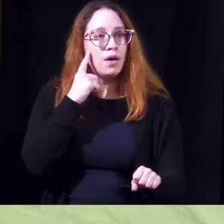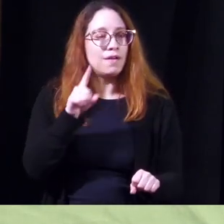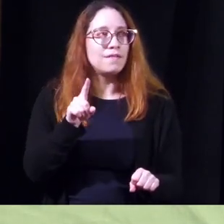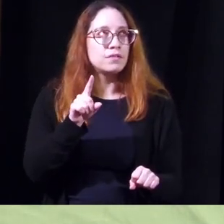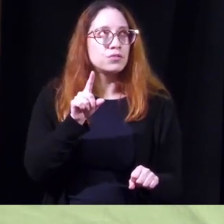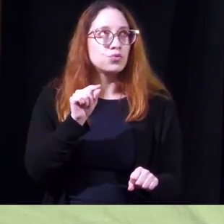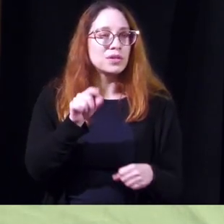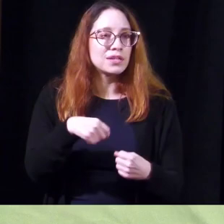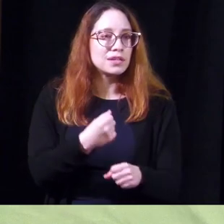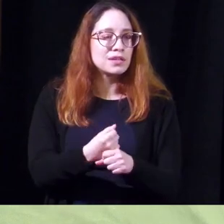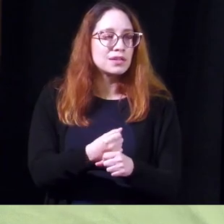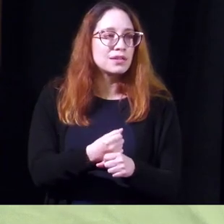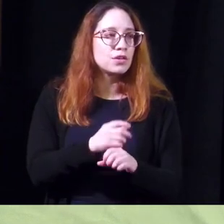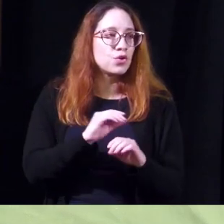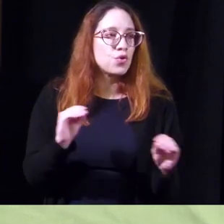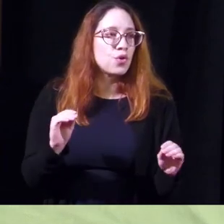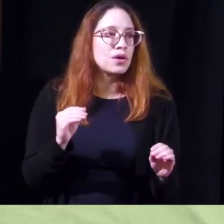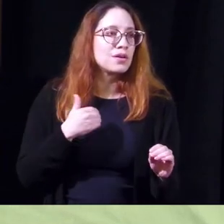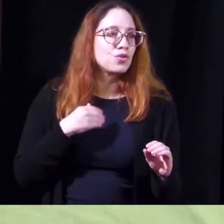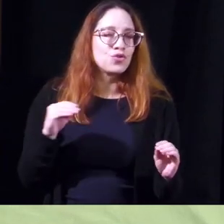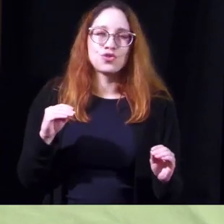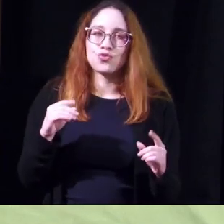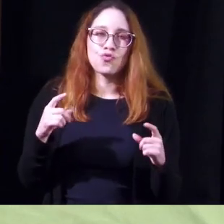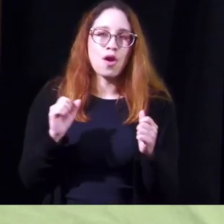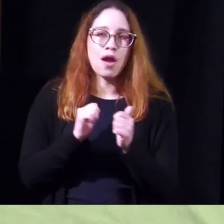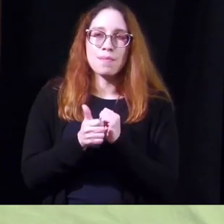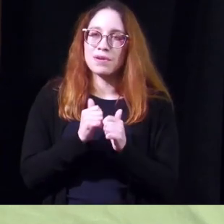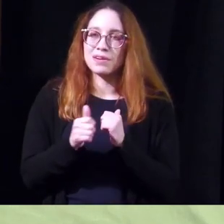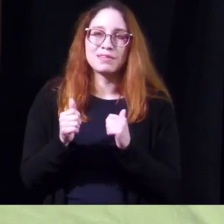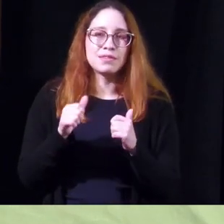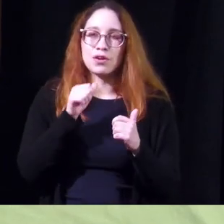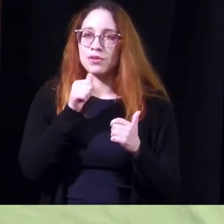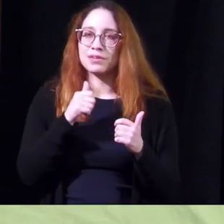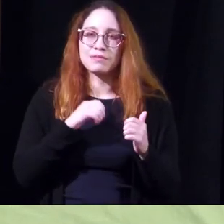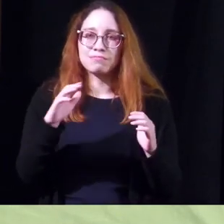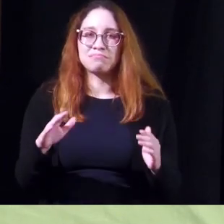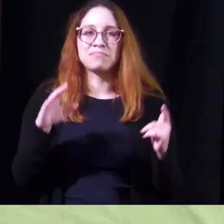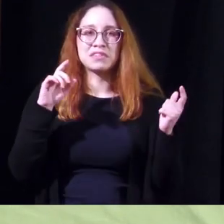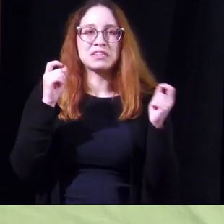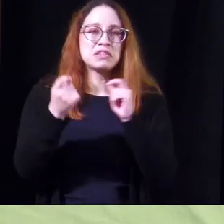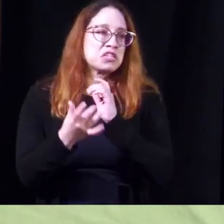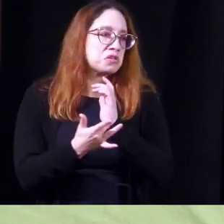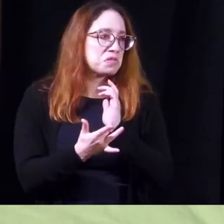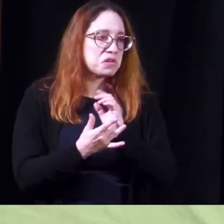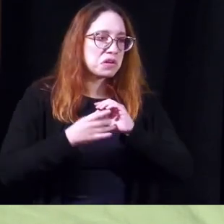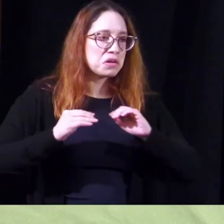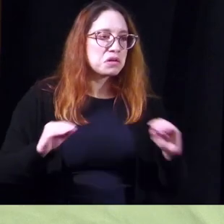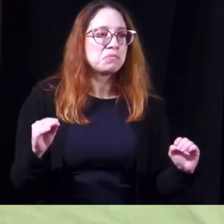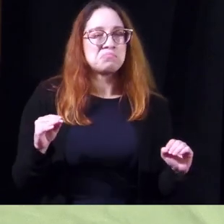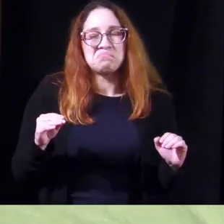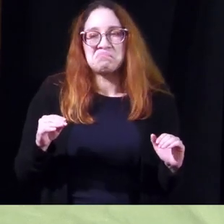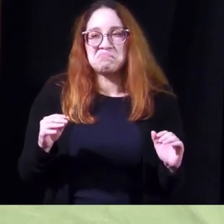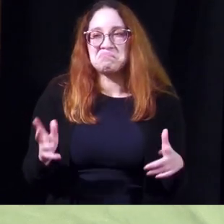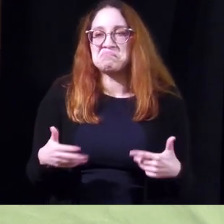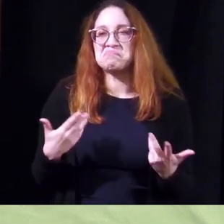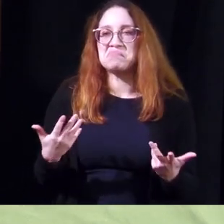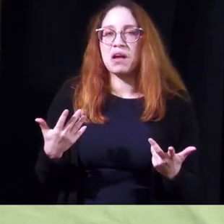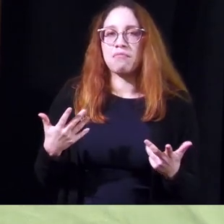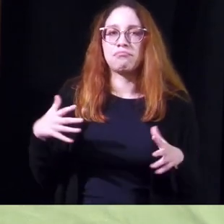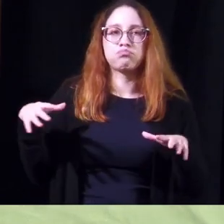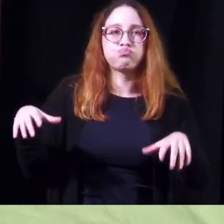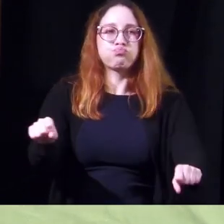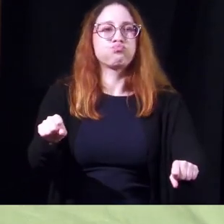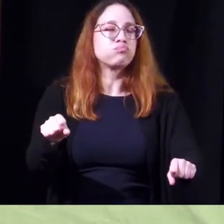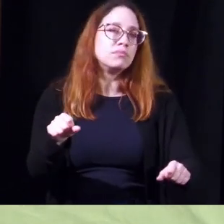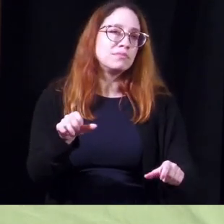20 years and nobody had there's no competition they didn't upgrade their technology they just they they had a monopoly